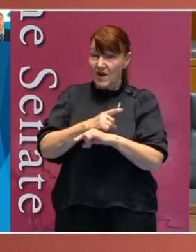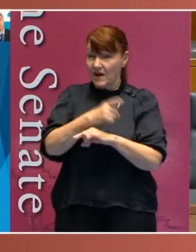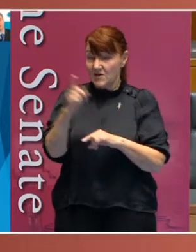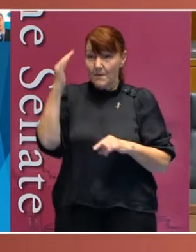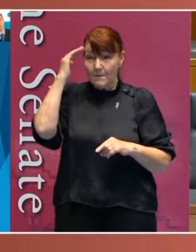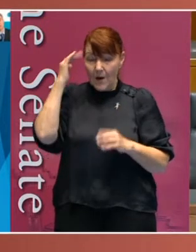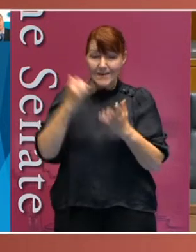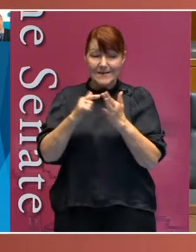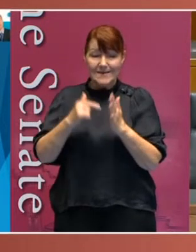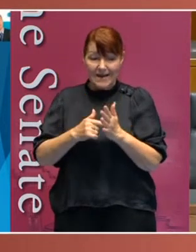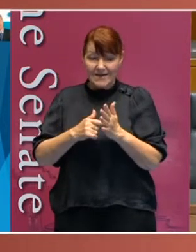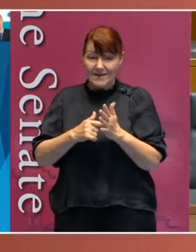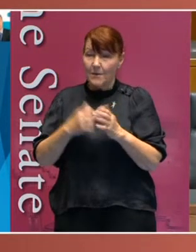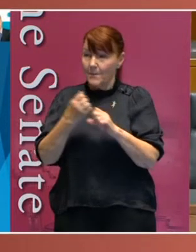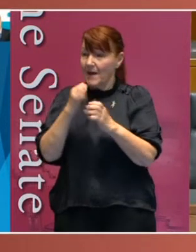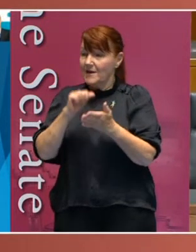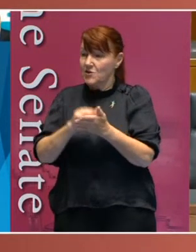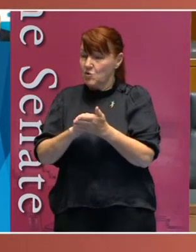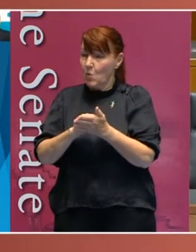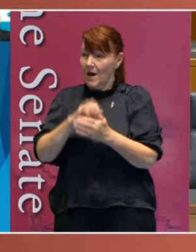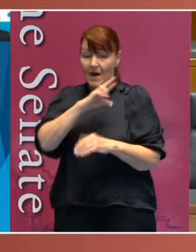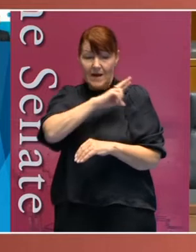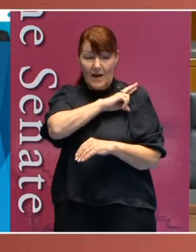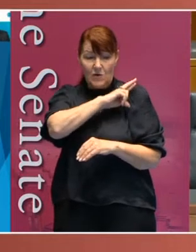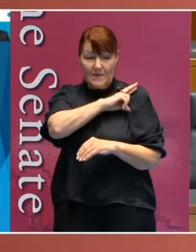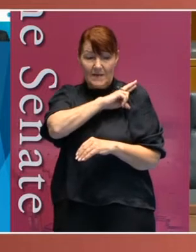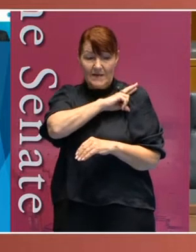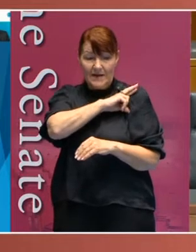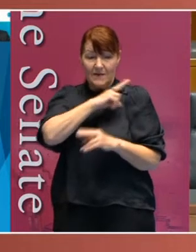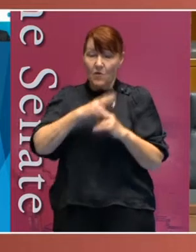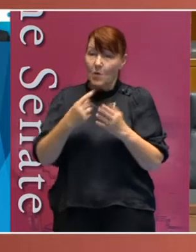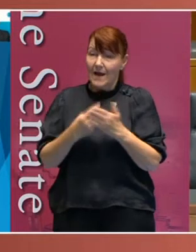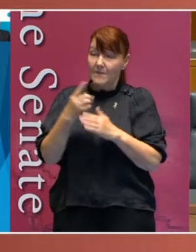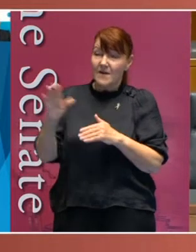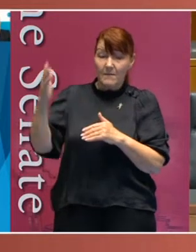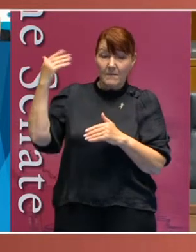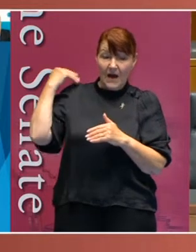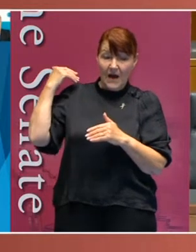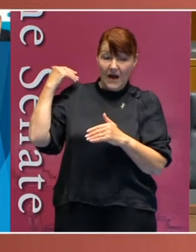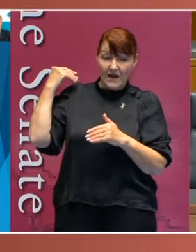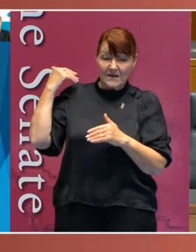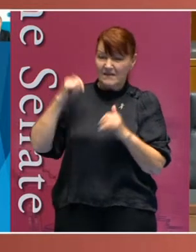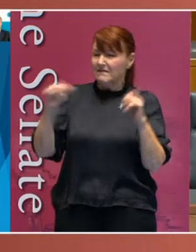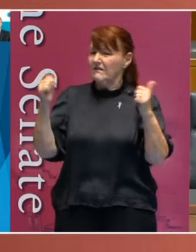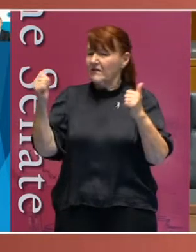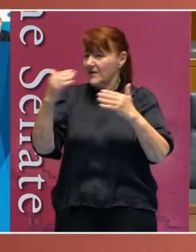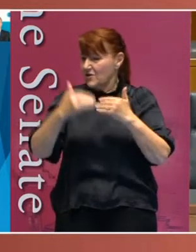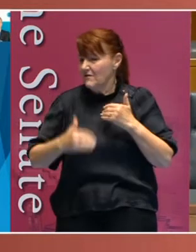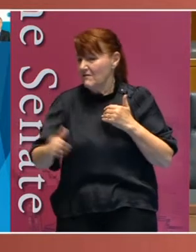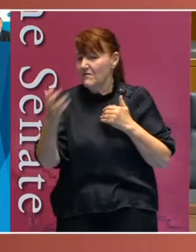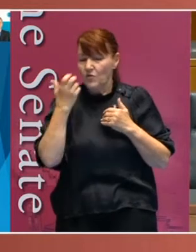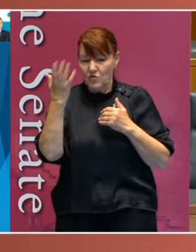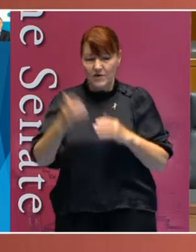by ensuring that accountability takes place for what has occurred in the past and could occur in the future.